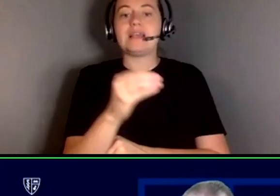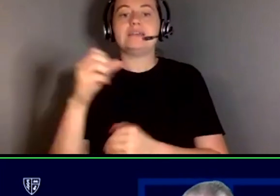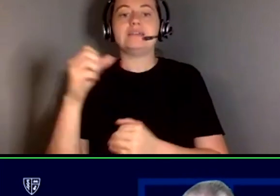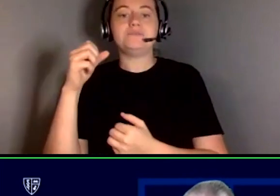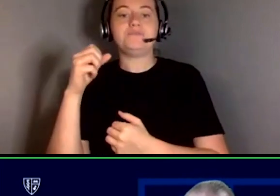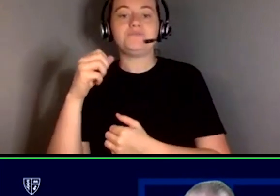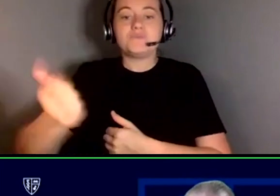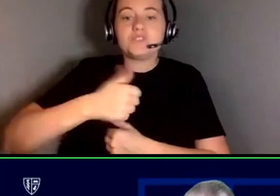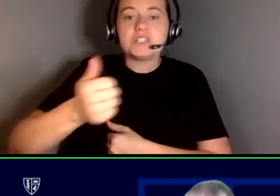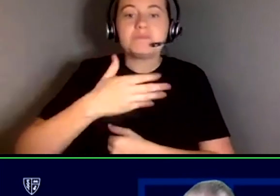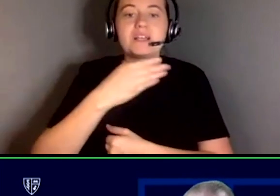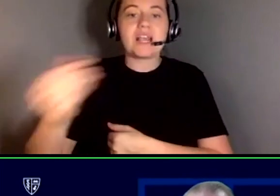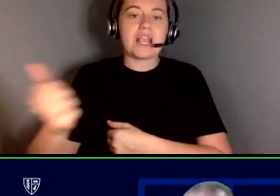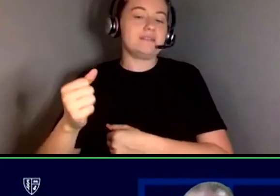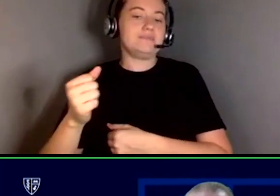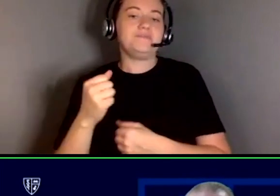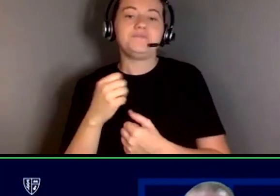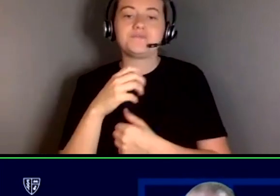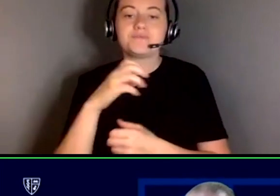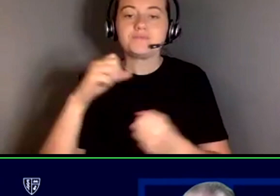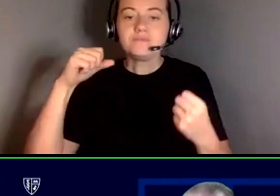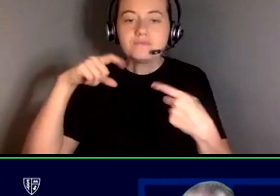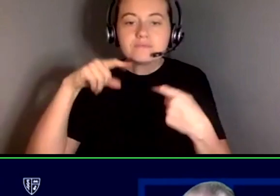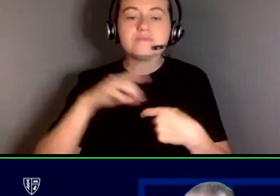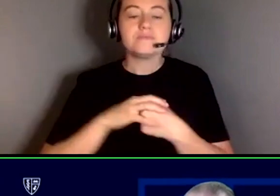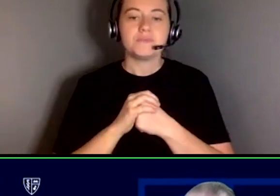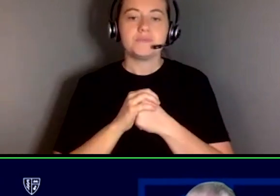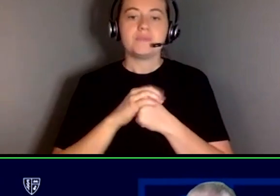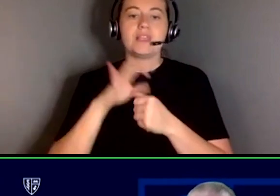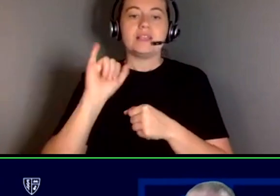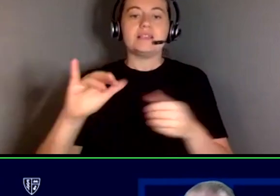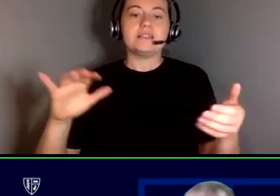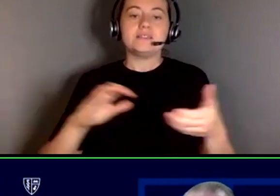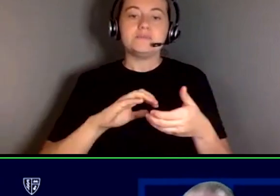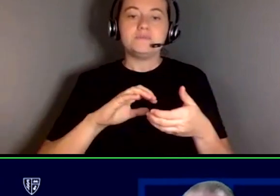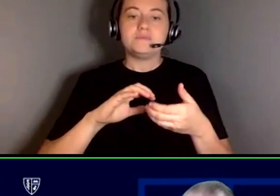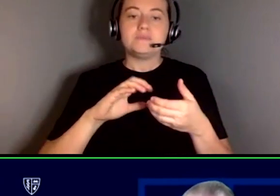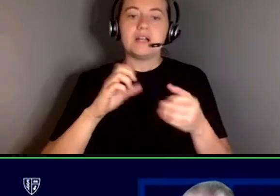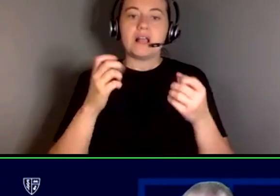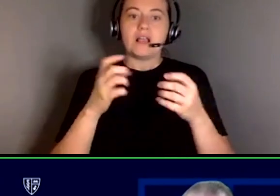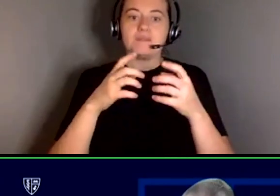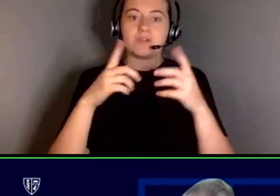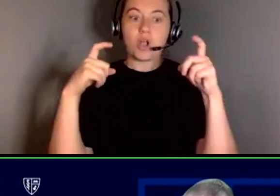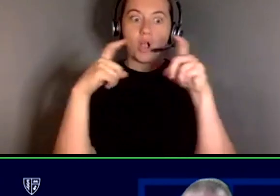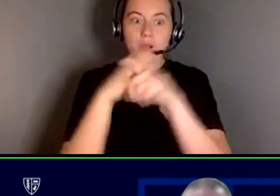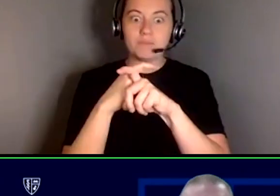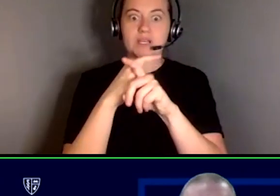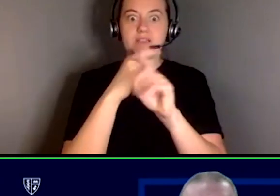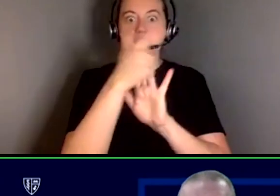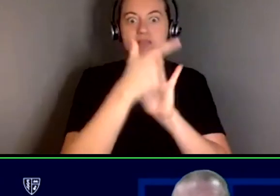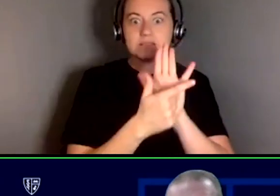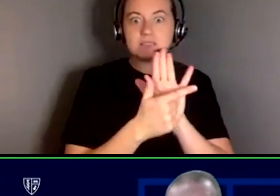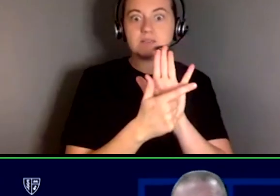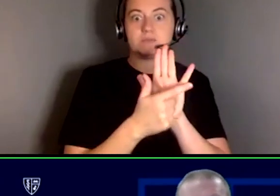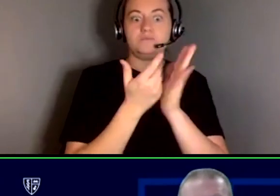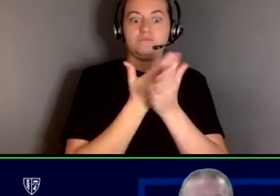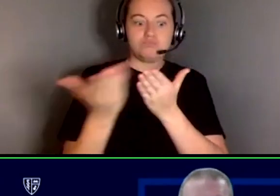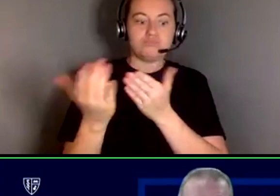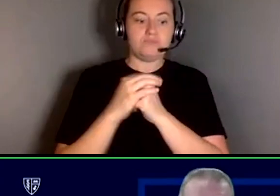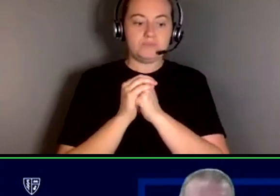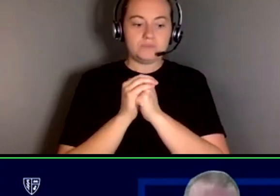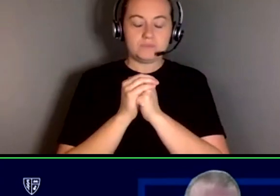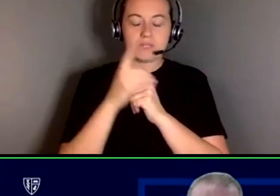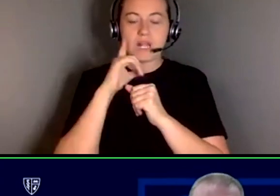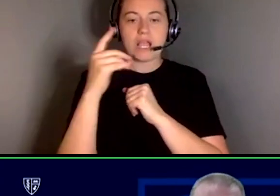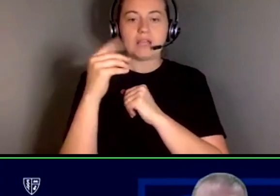complex legislative structure, and a cobbling together of a series of separate legislative measures reported by various